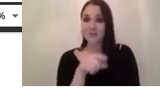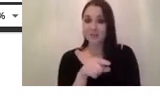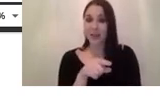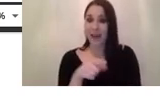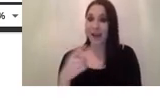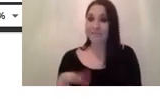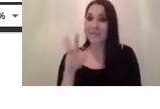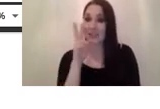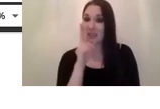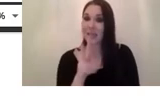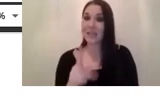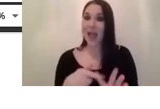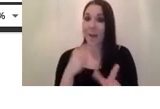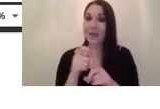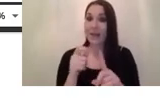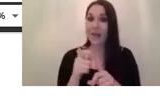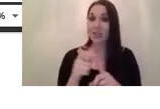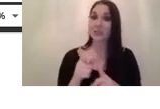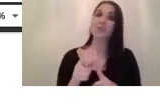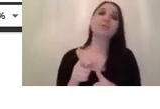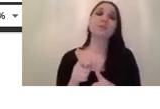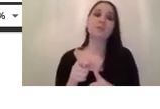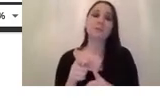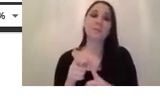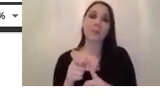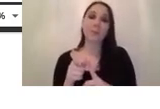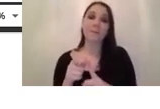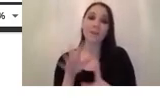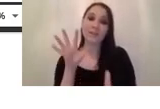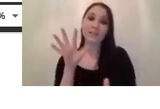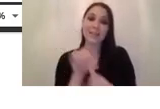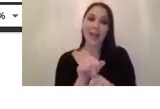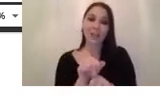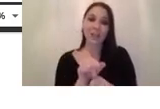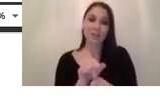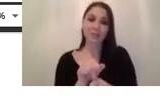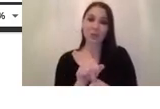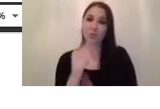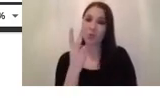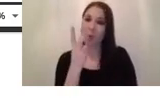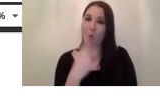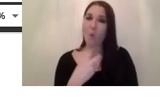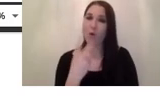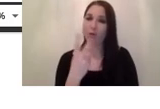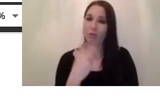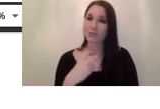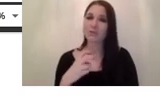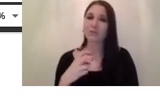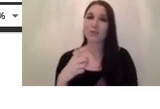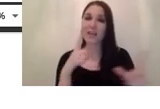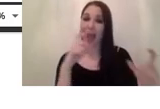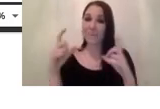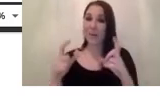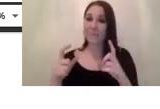applications of object detection with super old cameras back in my country and